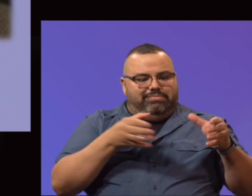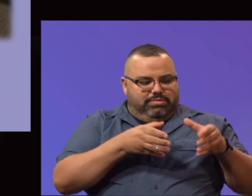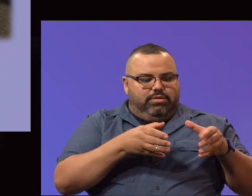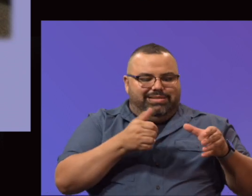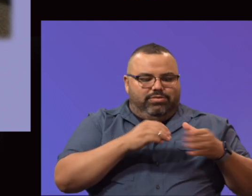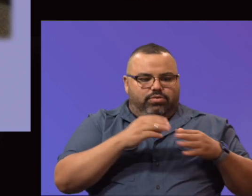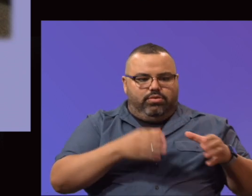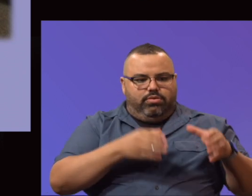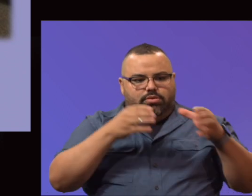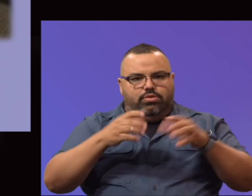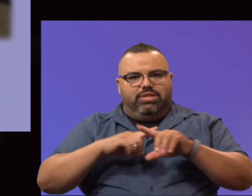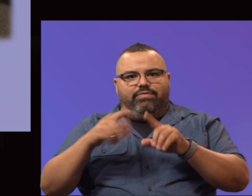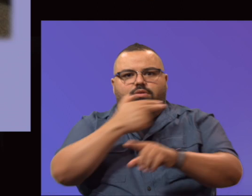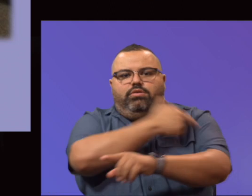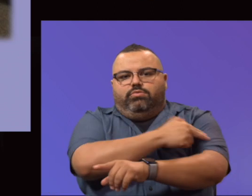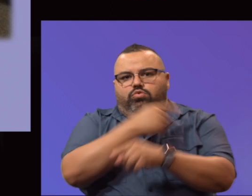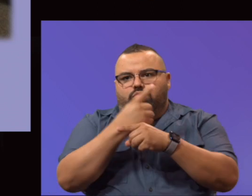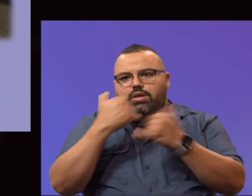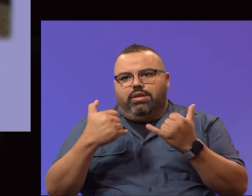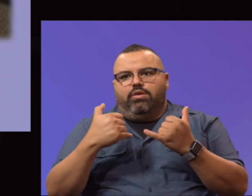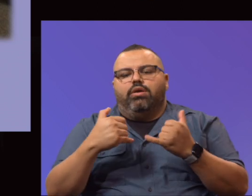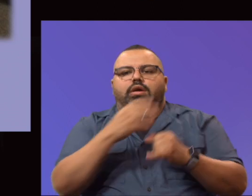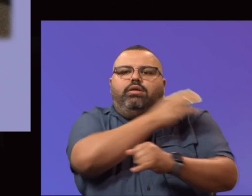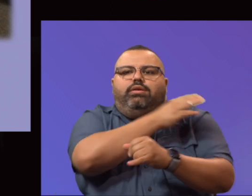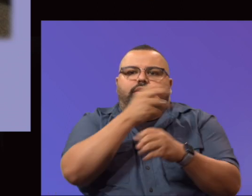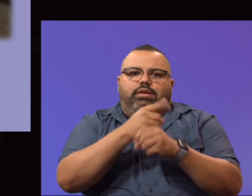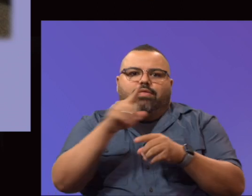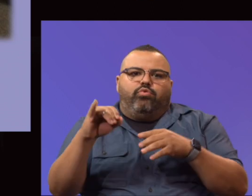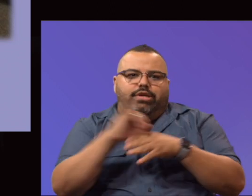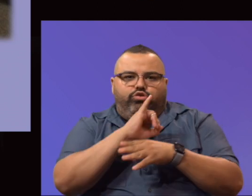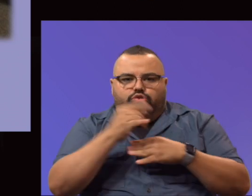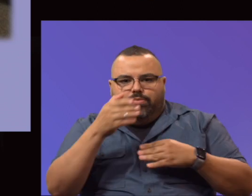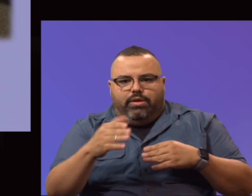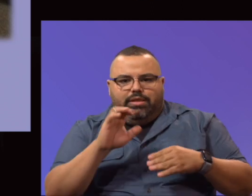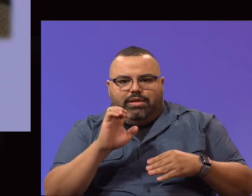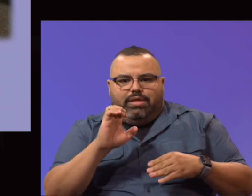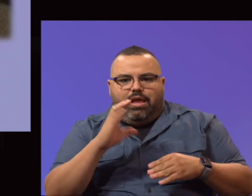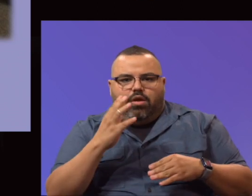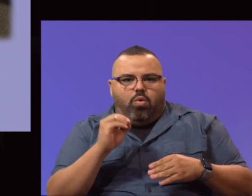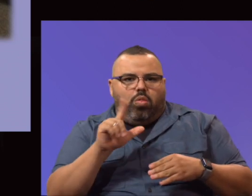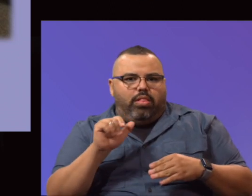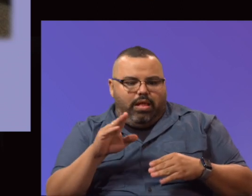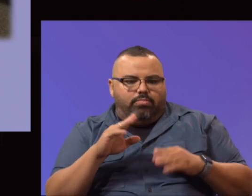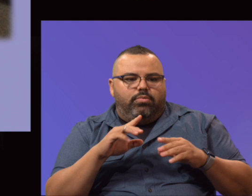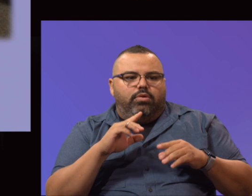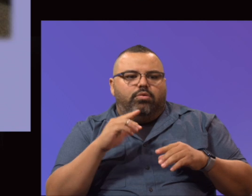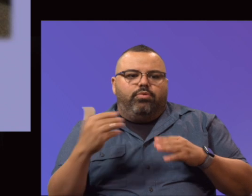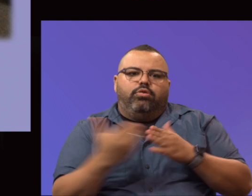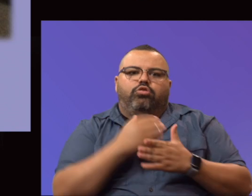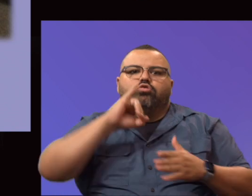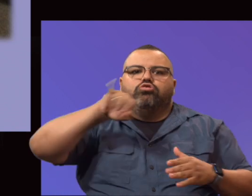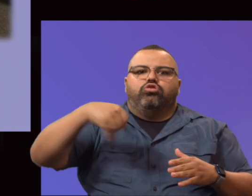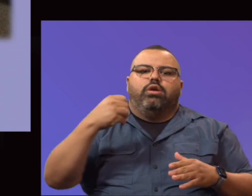students are currently at different hospitals and clinics receiving their clinicos. And the echo lab and classroom will be housed in the new J